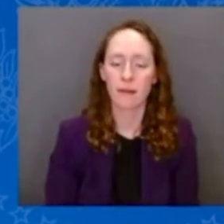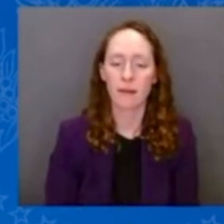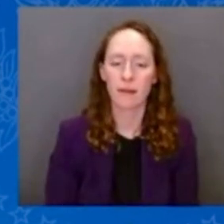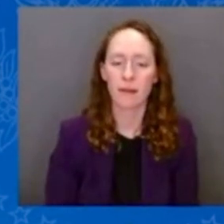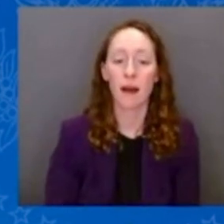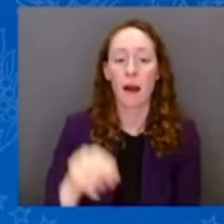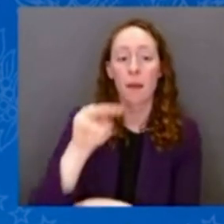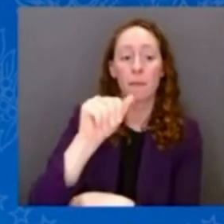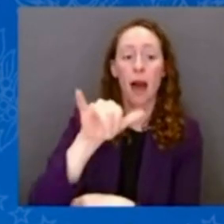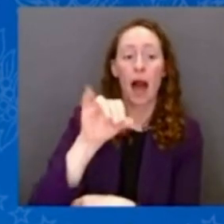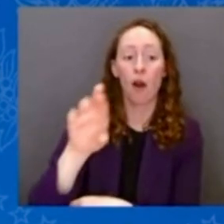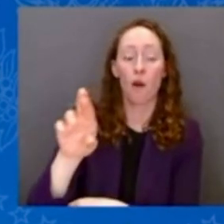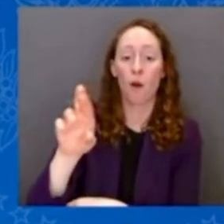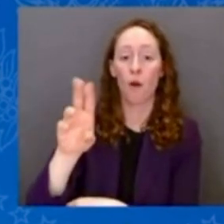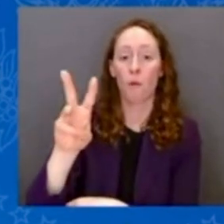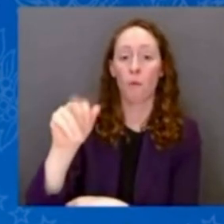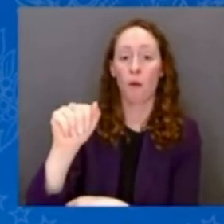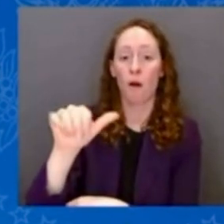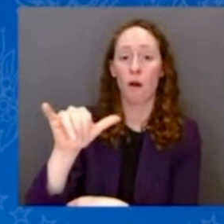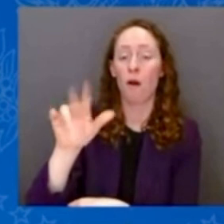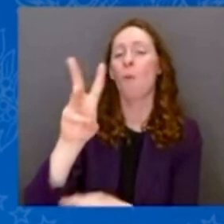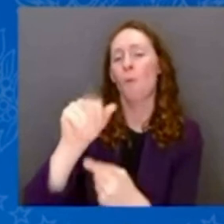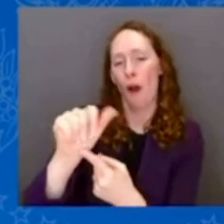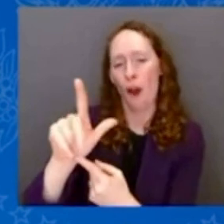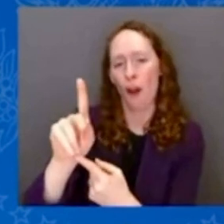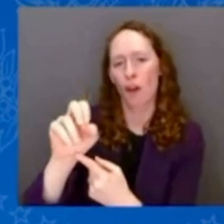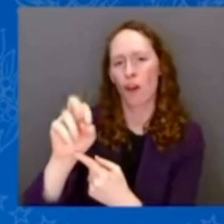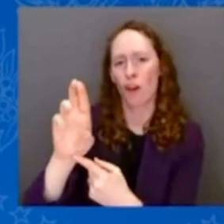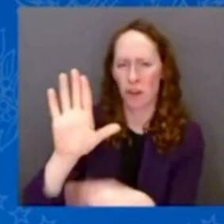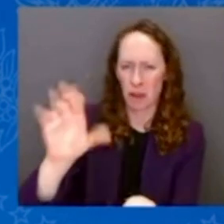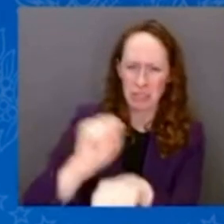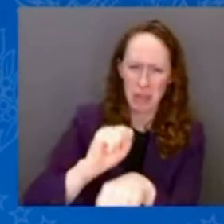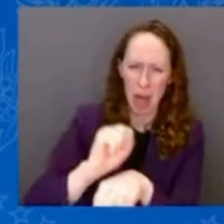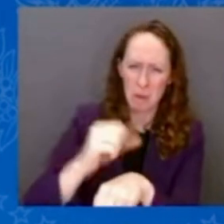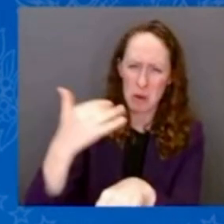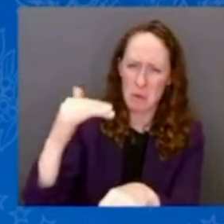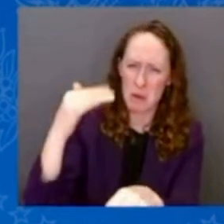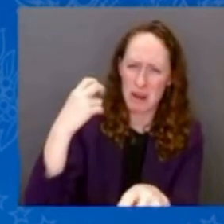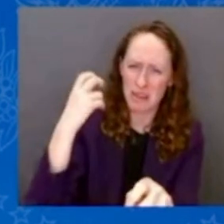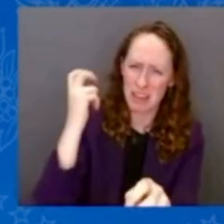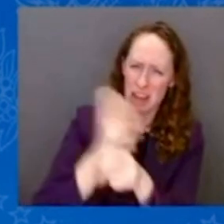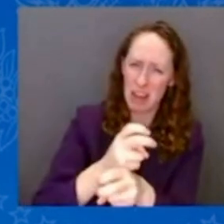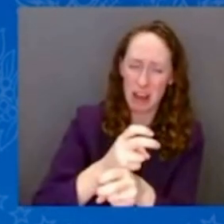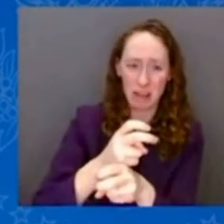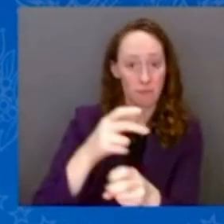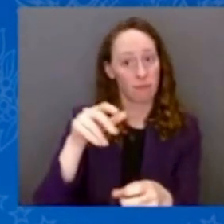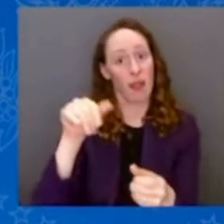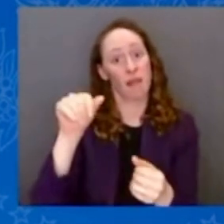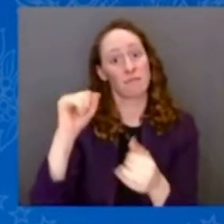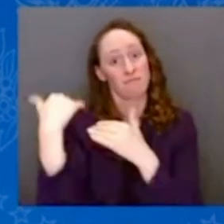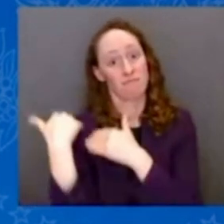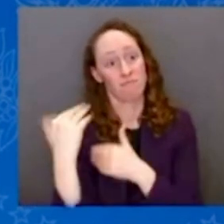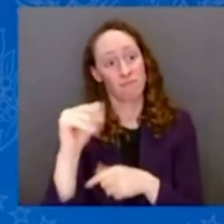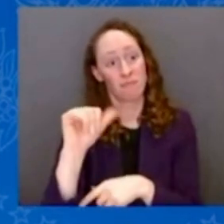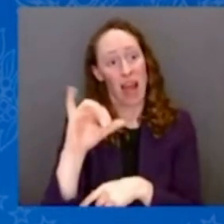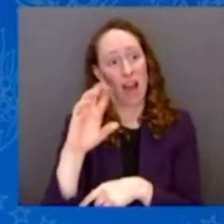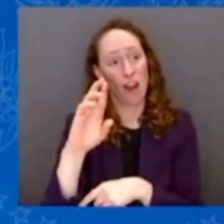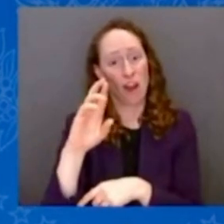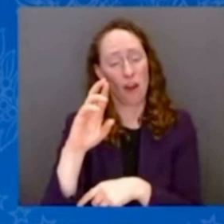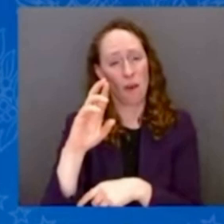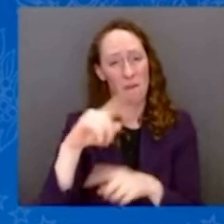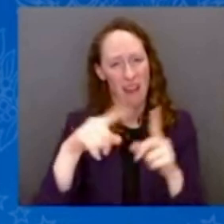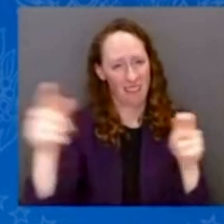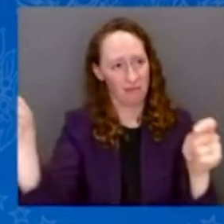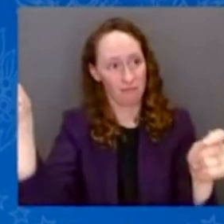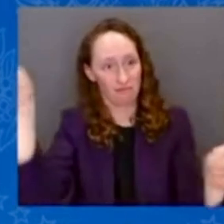the mayor, but you're also and I mean sincerely the funeral director. It's been tough. You've had to